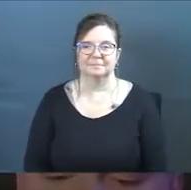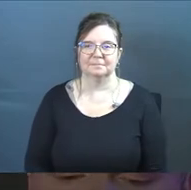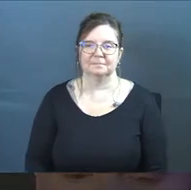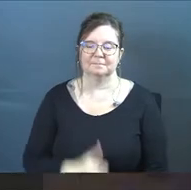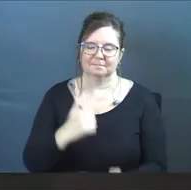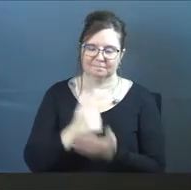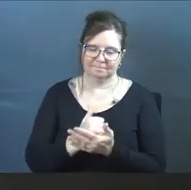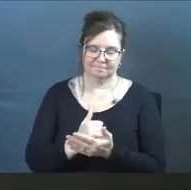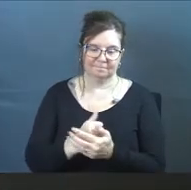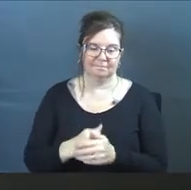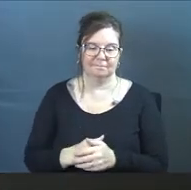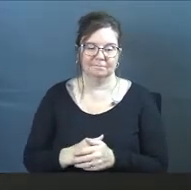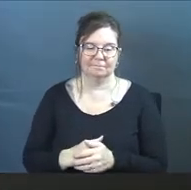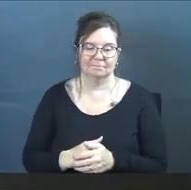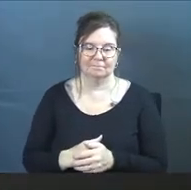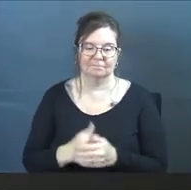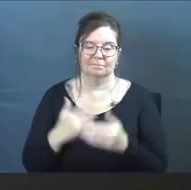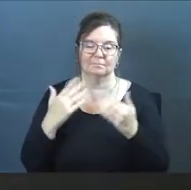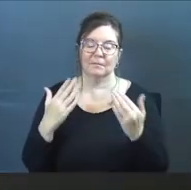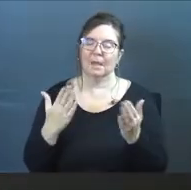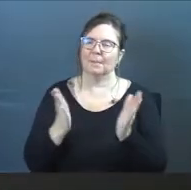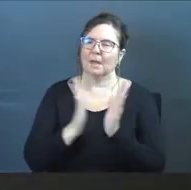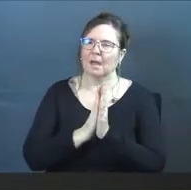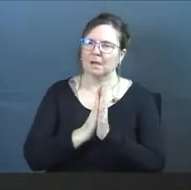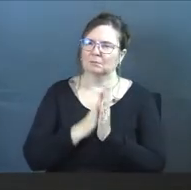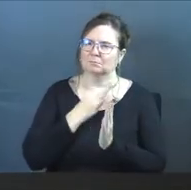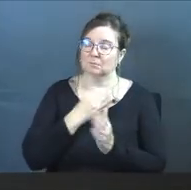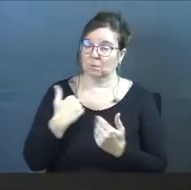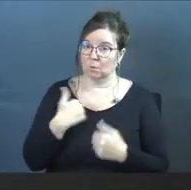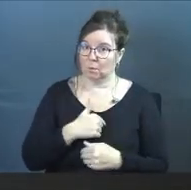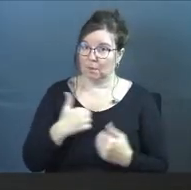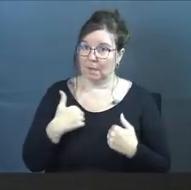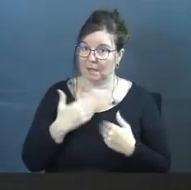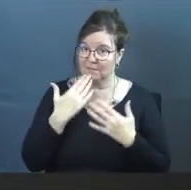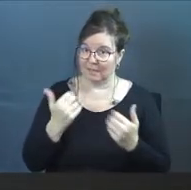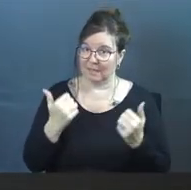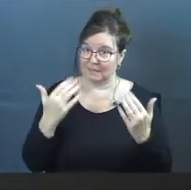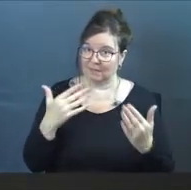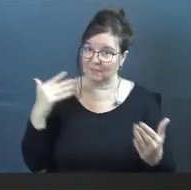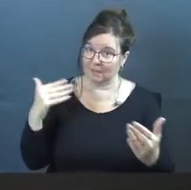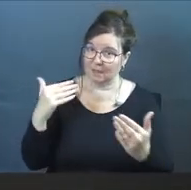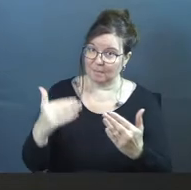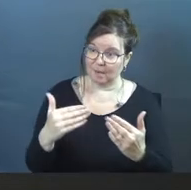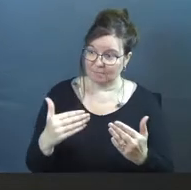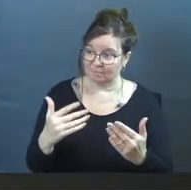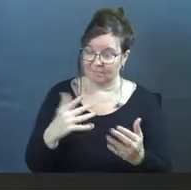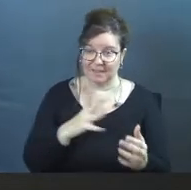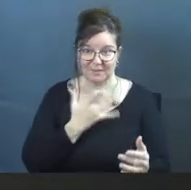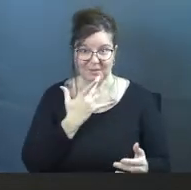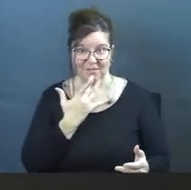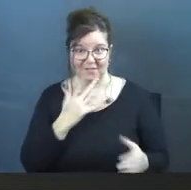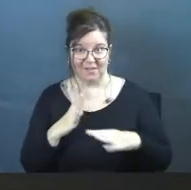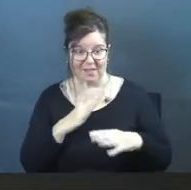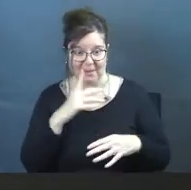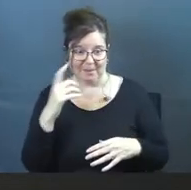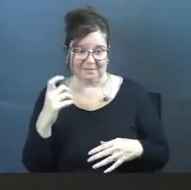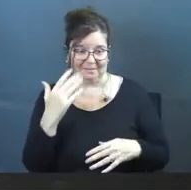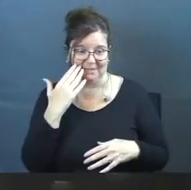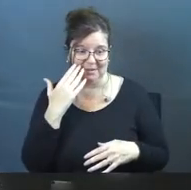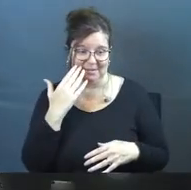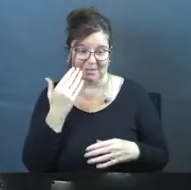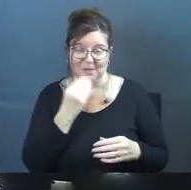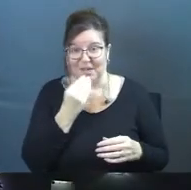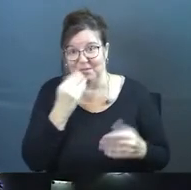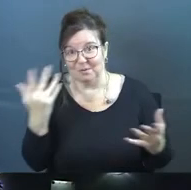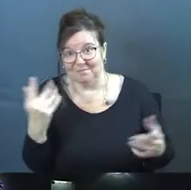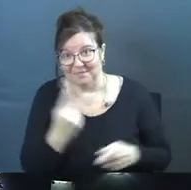amen. Let me, let me ask you this. So we have Thanksgiving coming up. How many of guys, that's your favorite holiday because, you know,